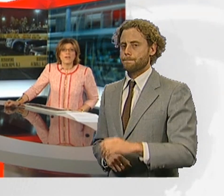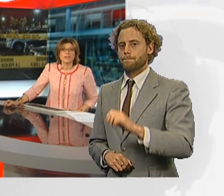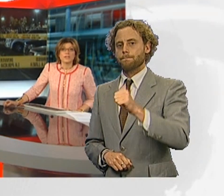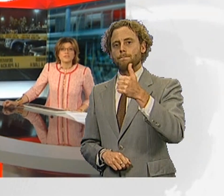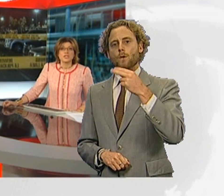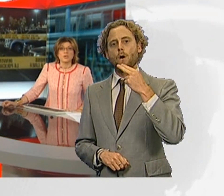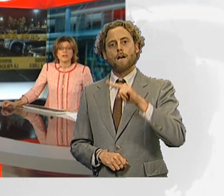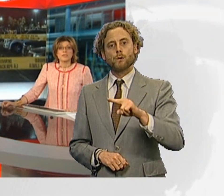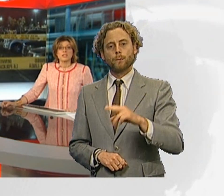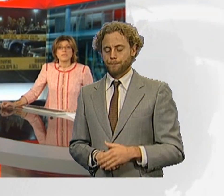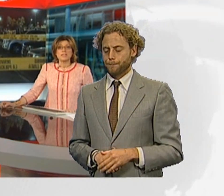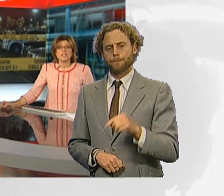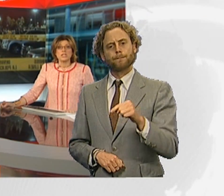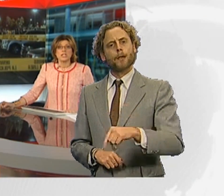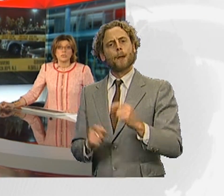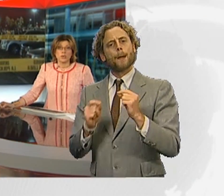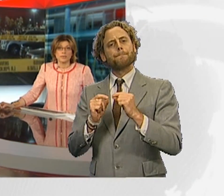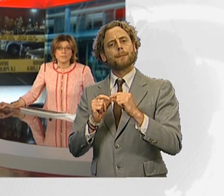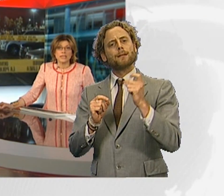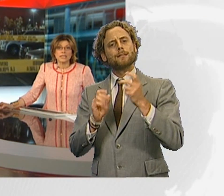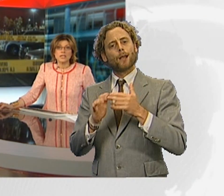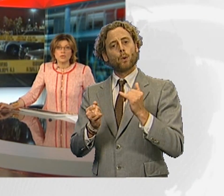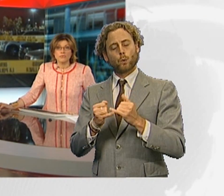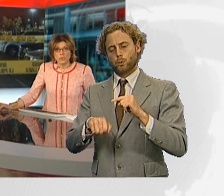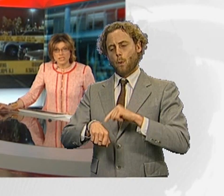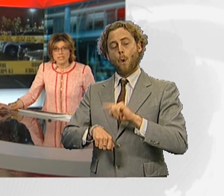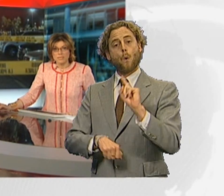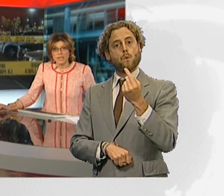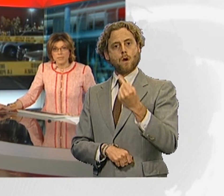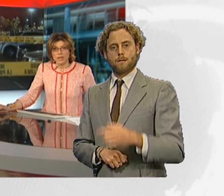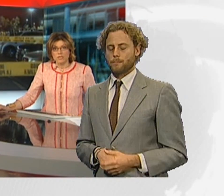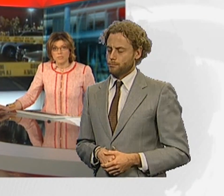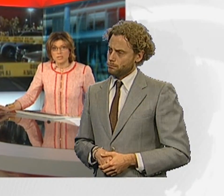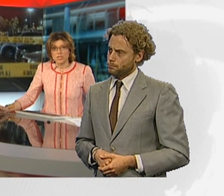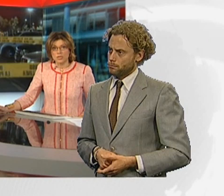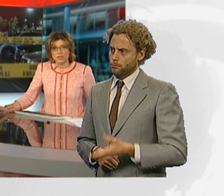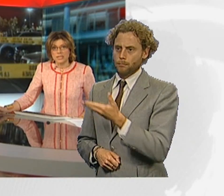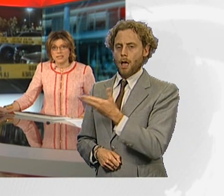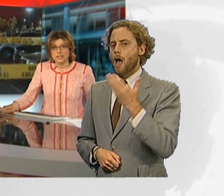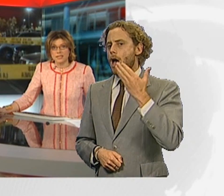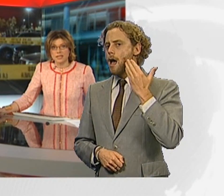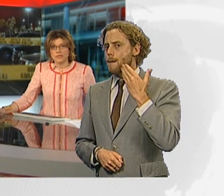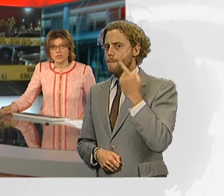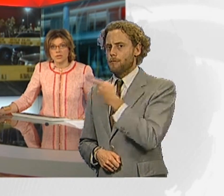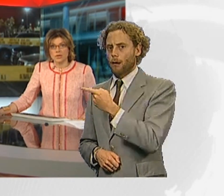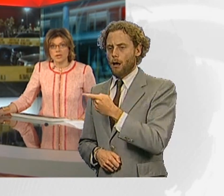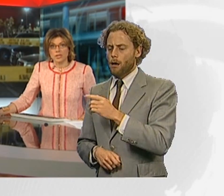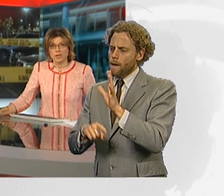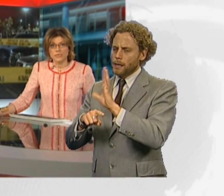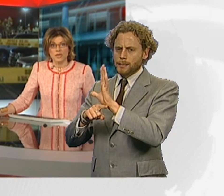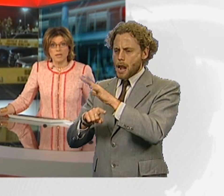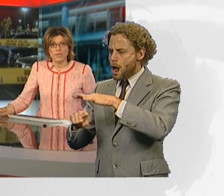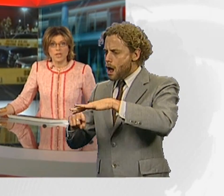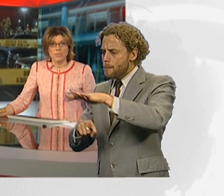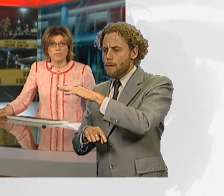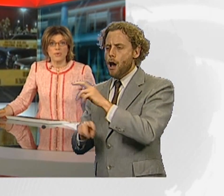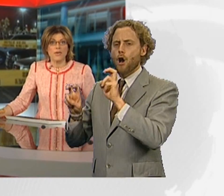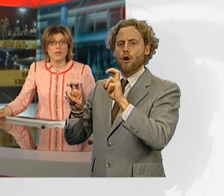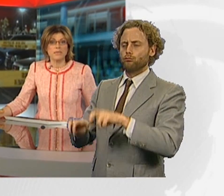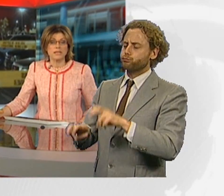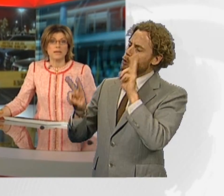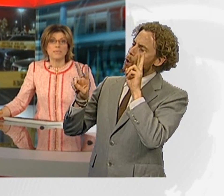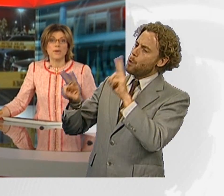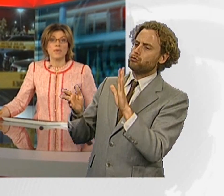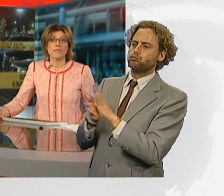Hello, very good afternoon. Welcome to the BBC News at 1. At least 14 people have been shot dead in Denver, Colorado, after a gunman opened